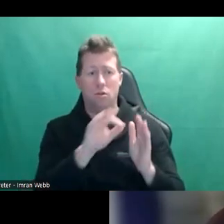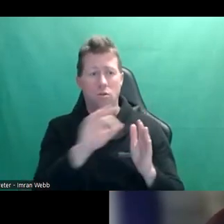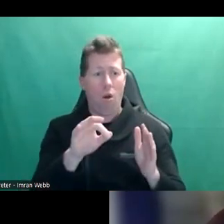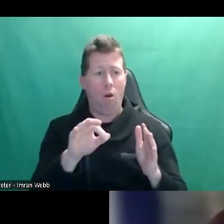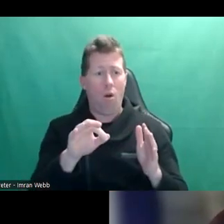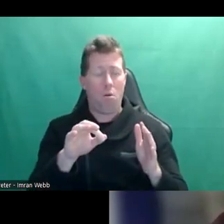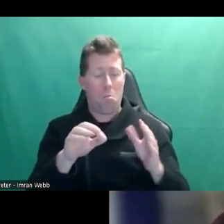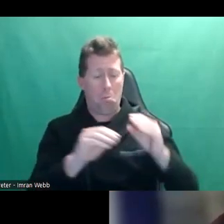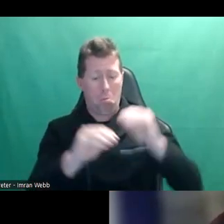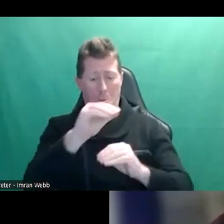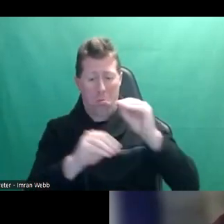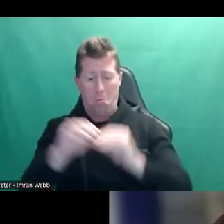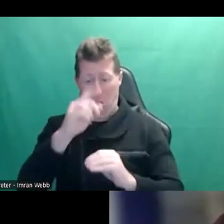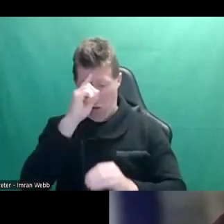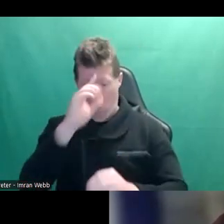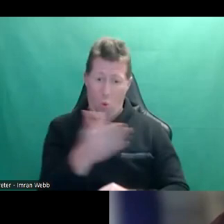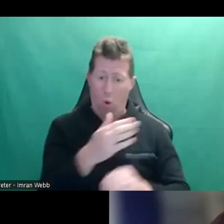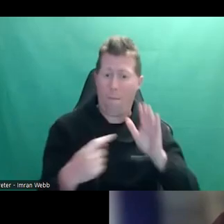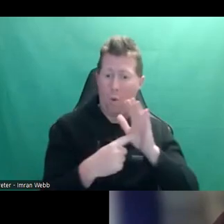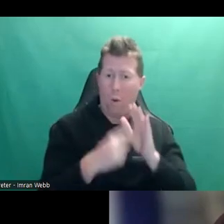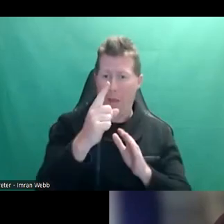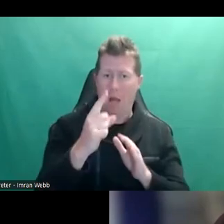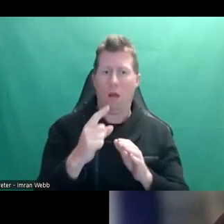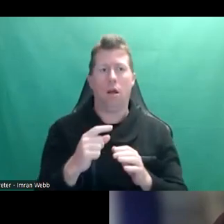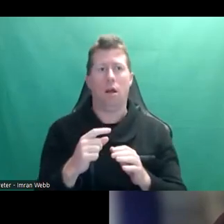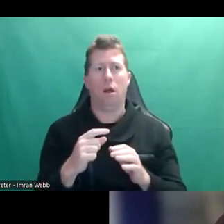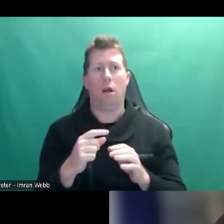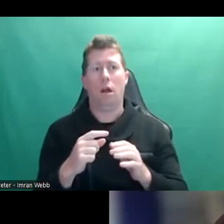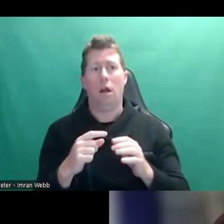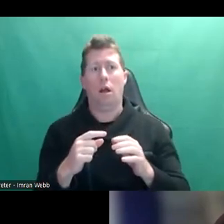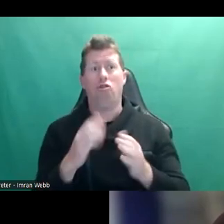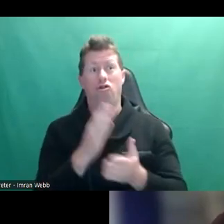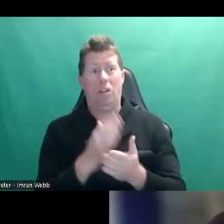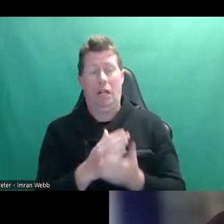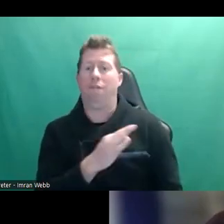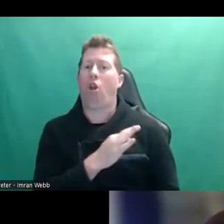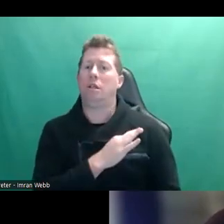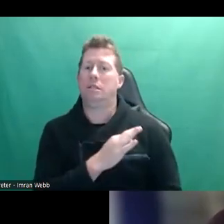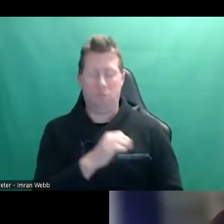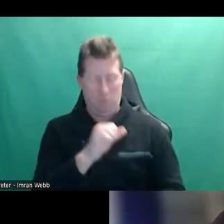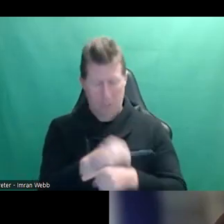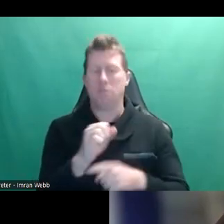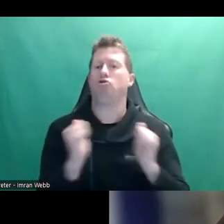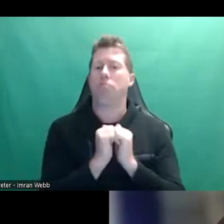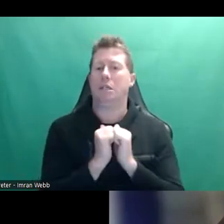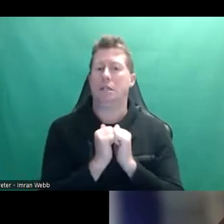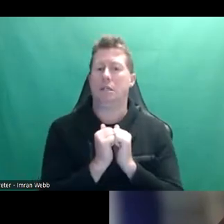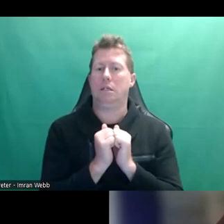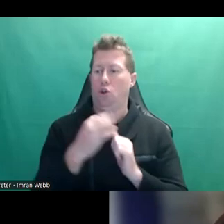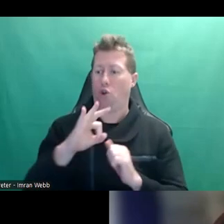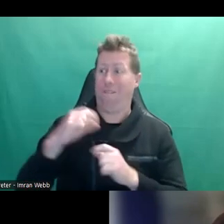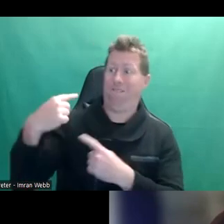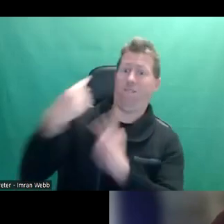I think they're equally important, but consent must be voluntary. It must be voluntarily given. So that means you have to be